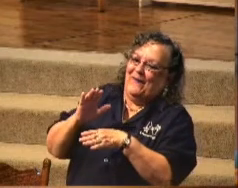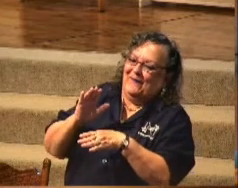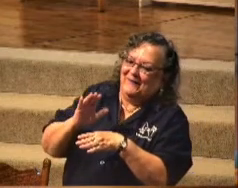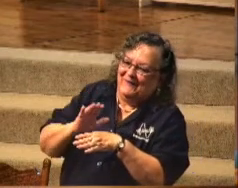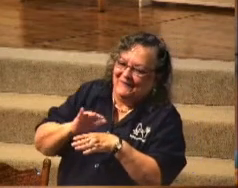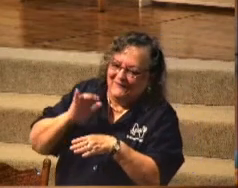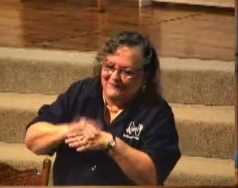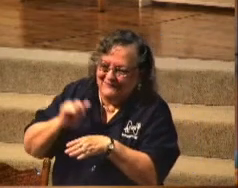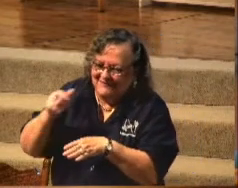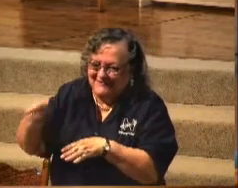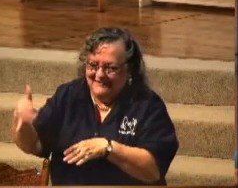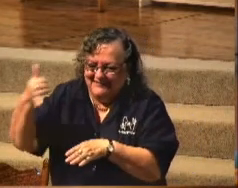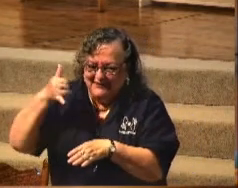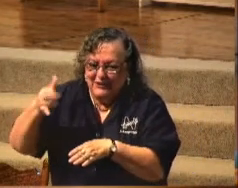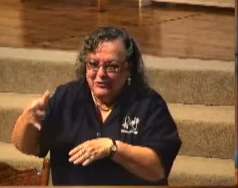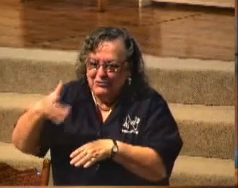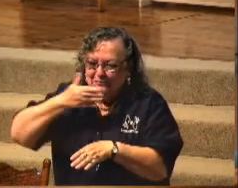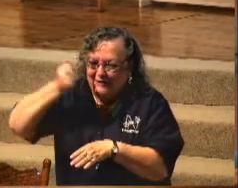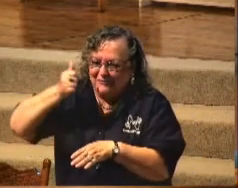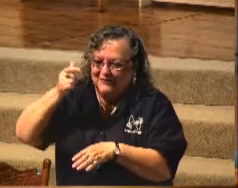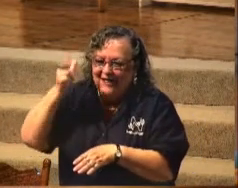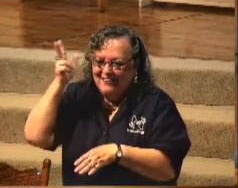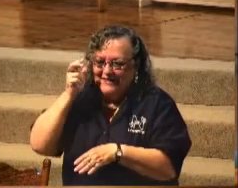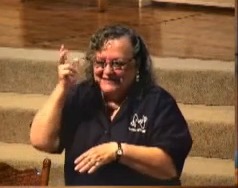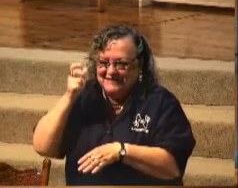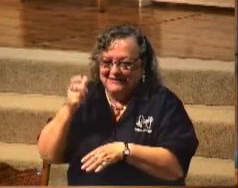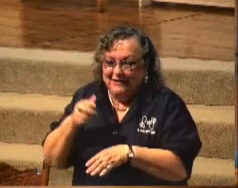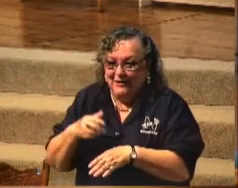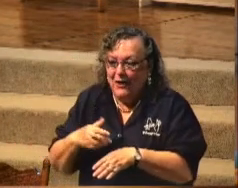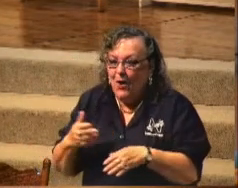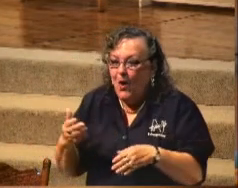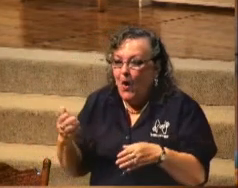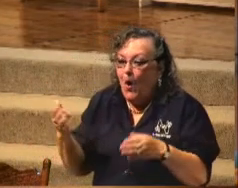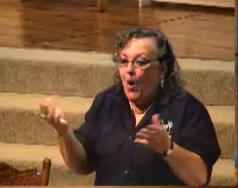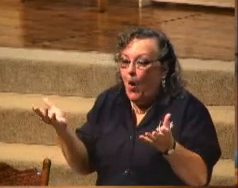You better listen. What if God calls you?